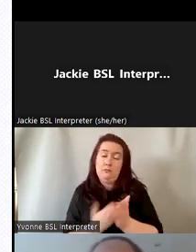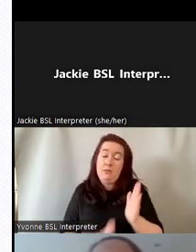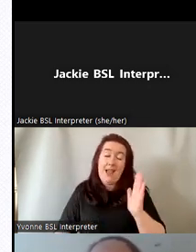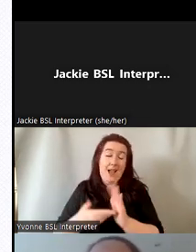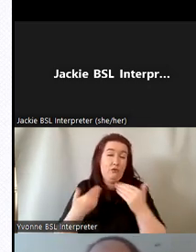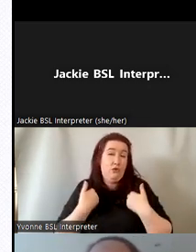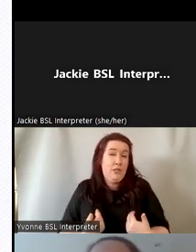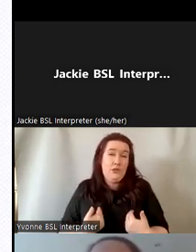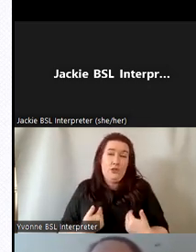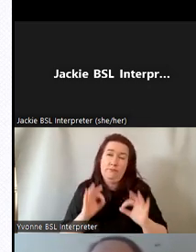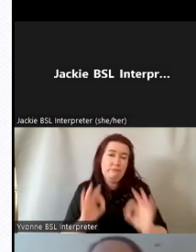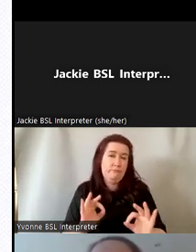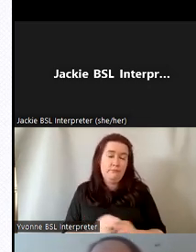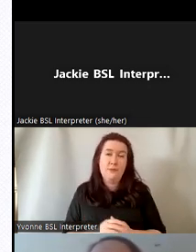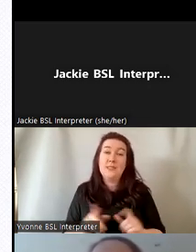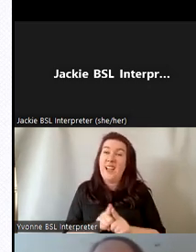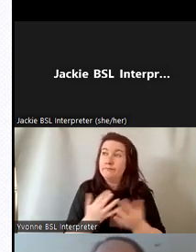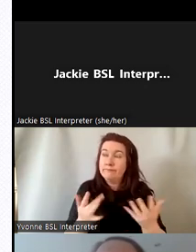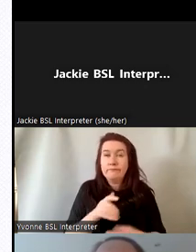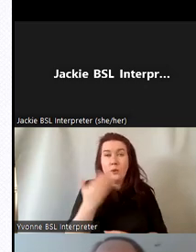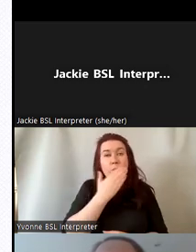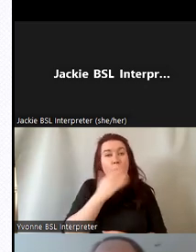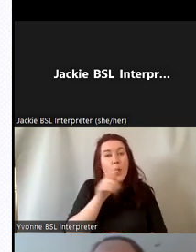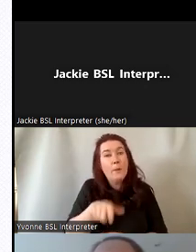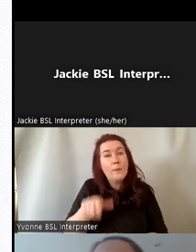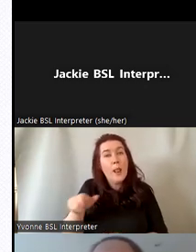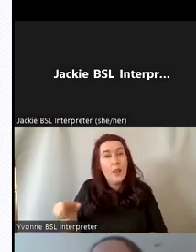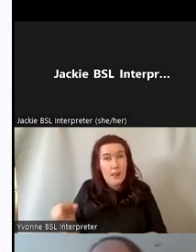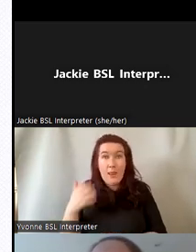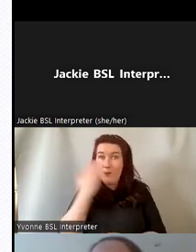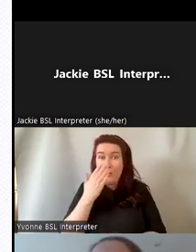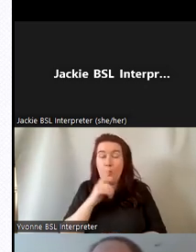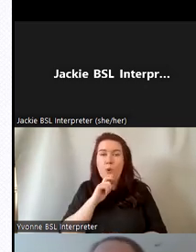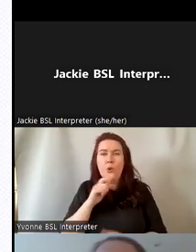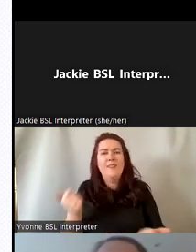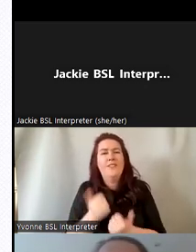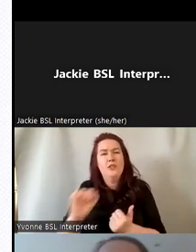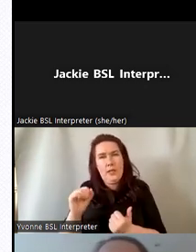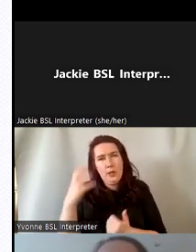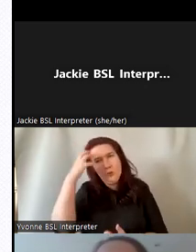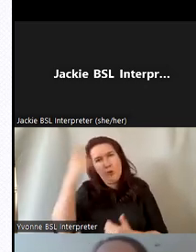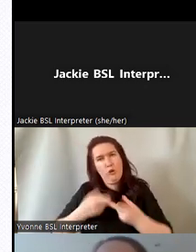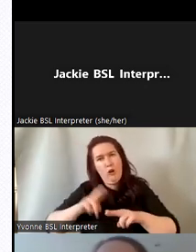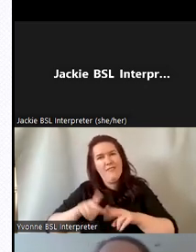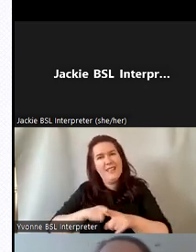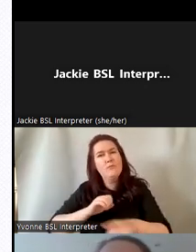we've also supported a number of school pupils as i said particularly completing their duke of edinburgh volunteering awards